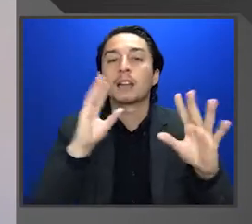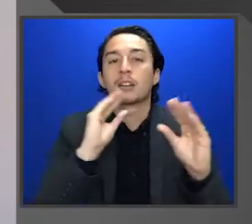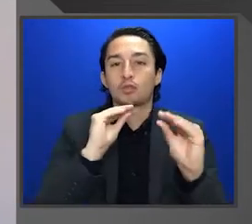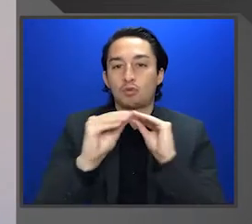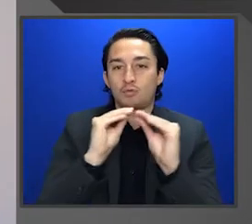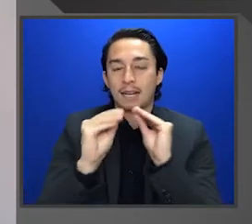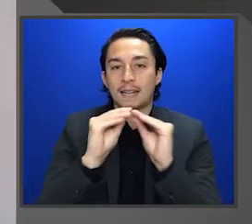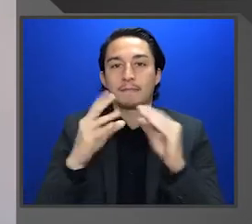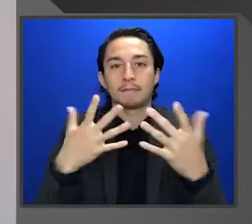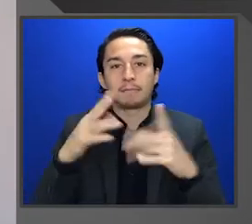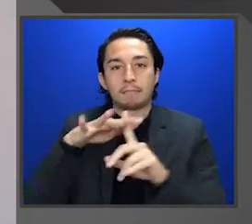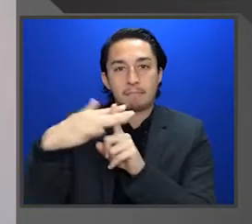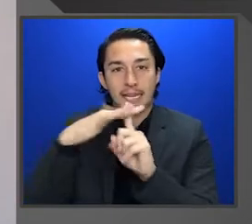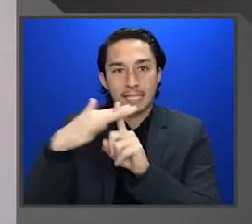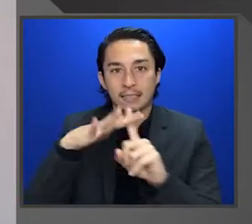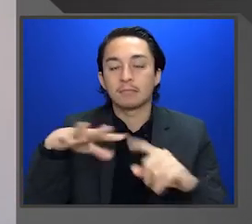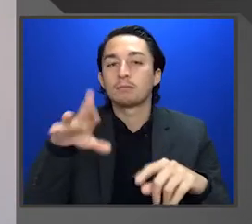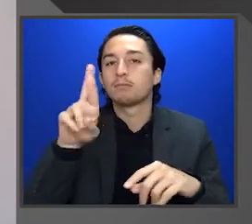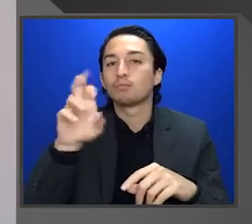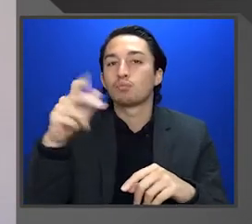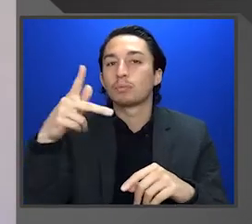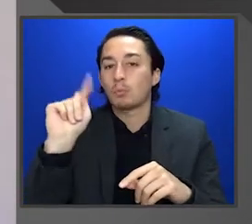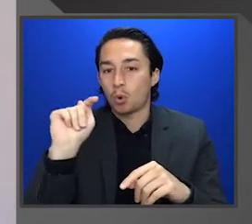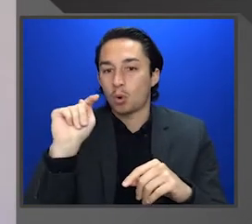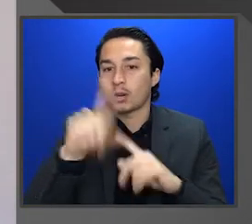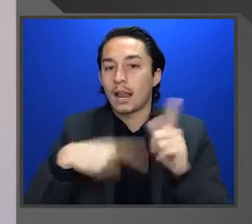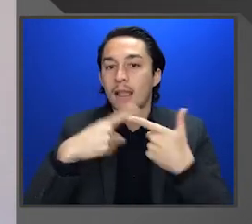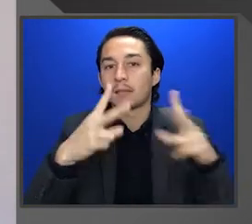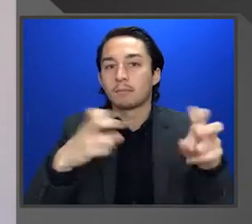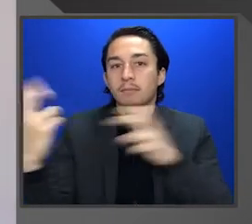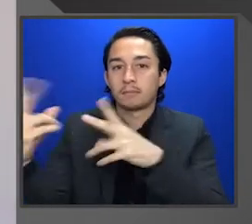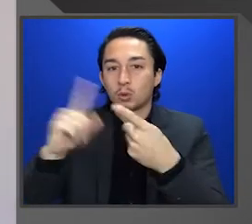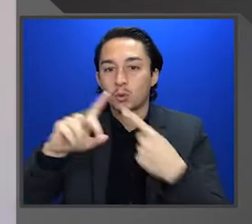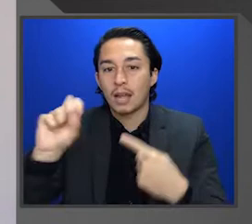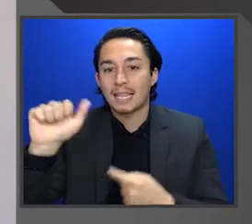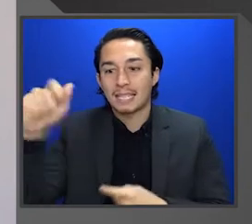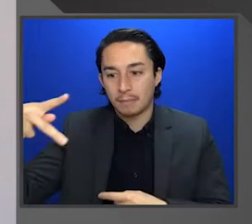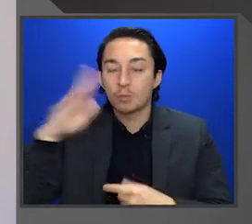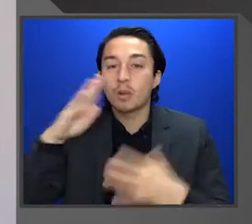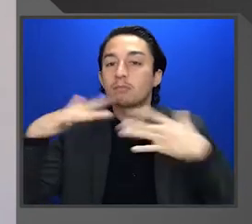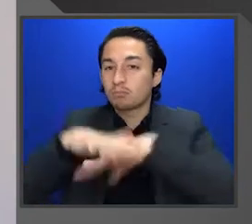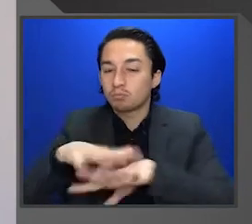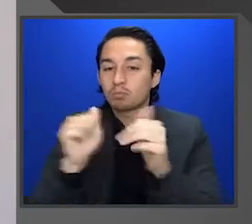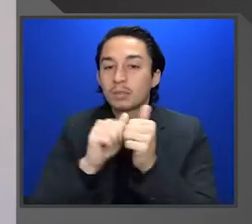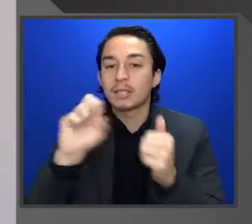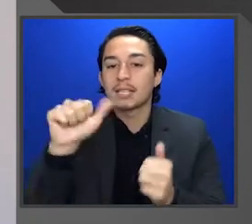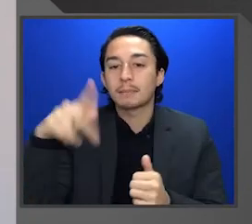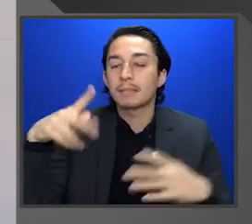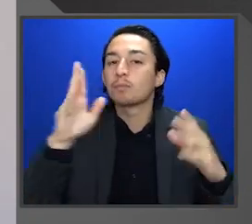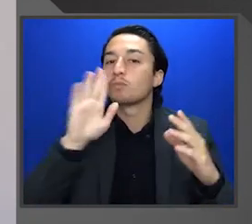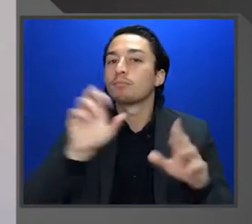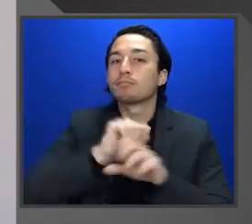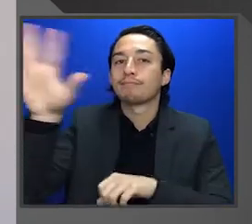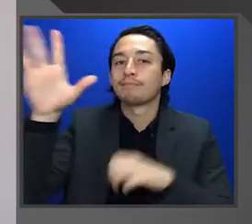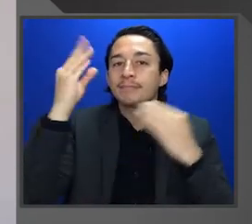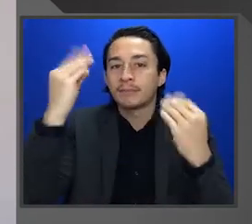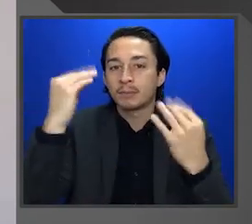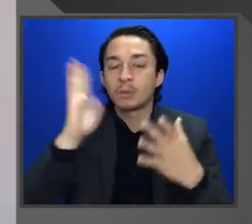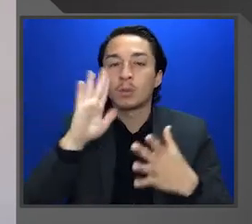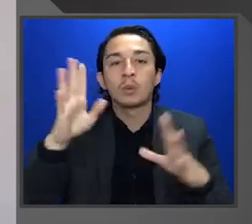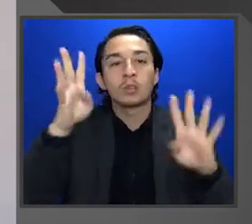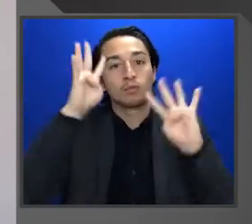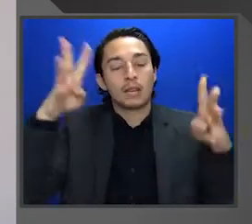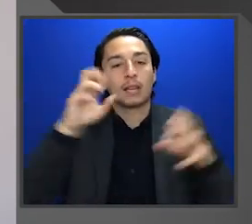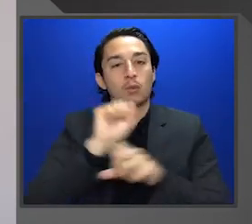maintenance report and send it to SAP. So it will integrate with SAP, send that information in, it will create a work